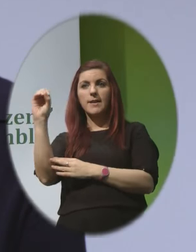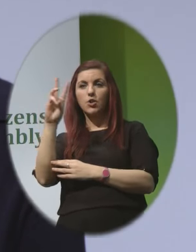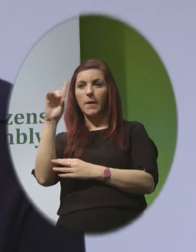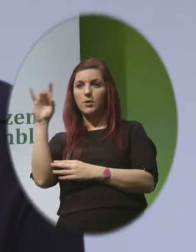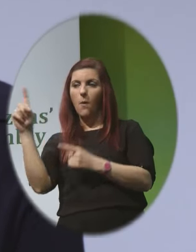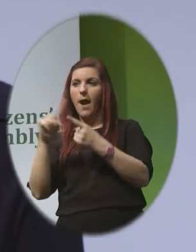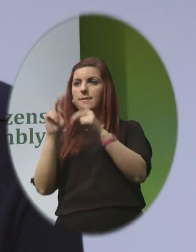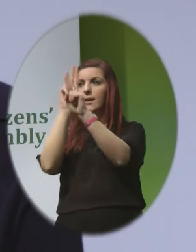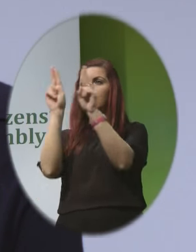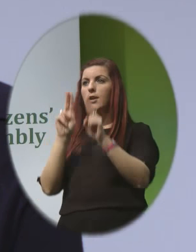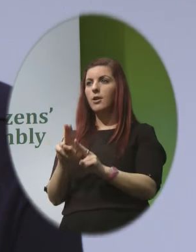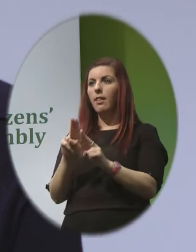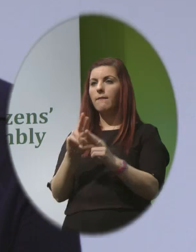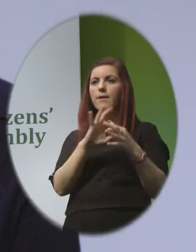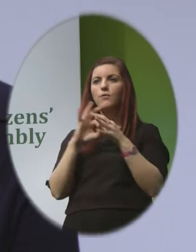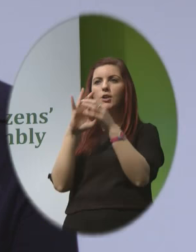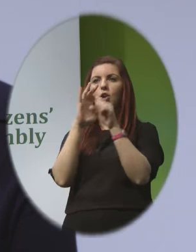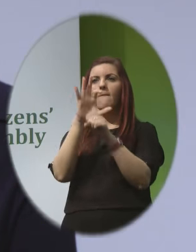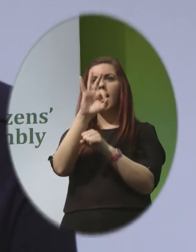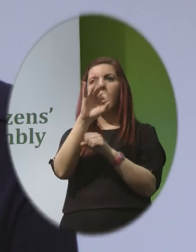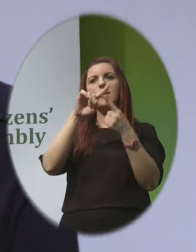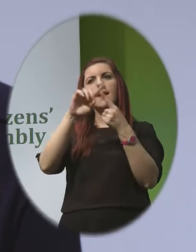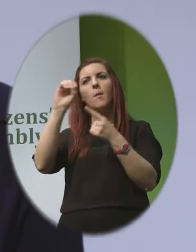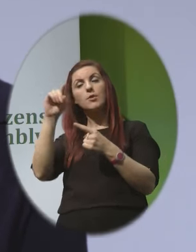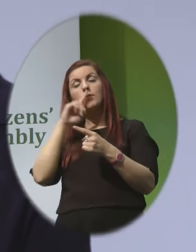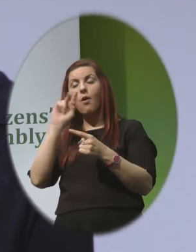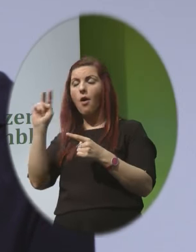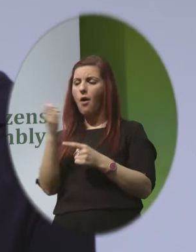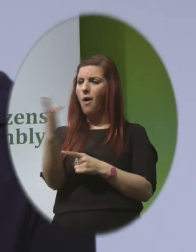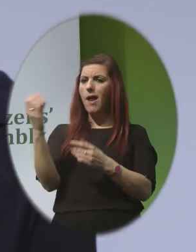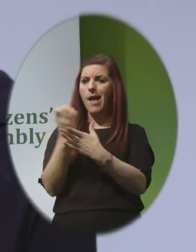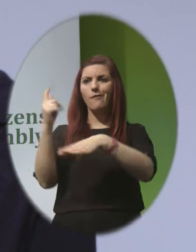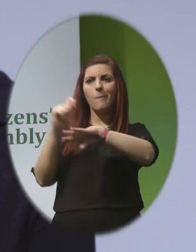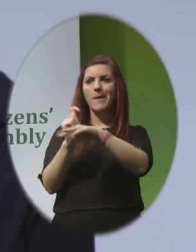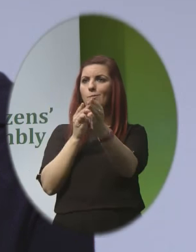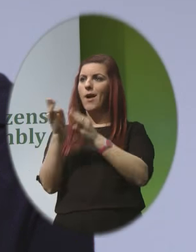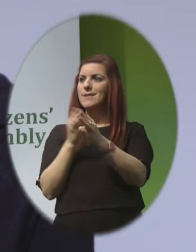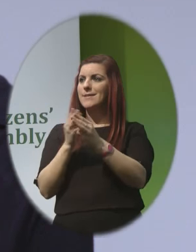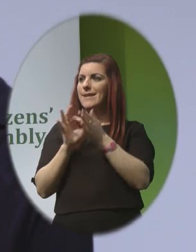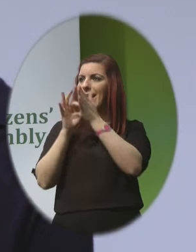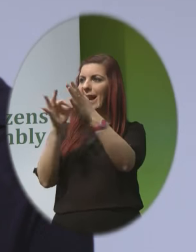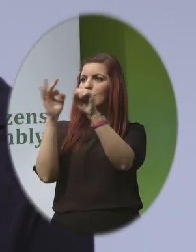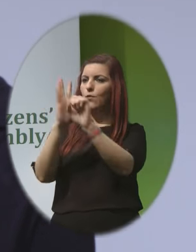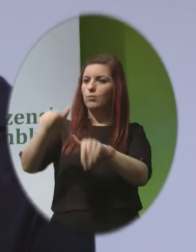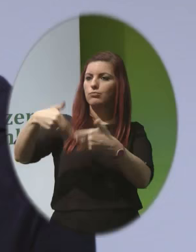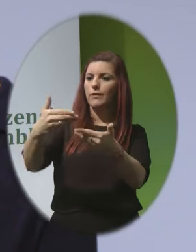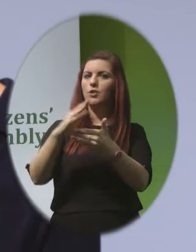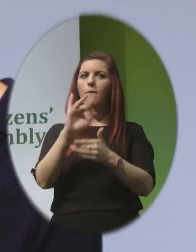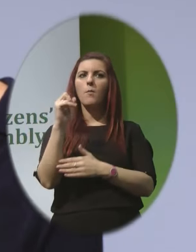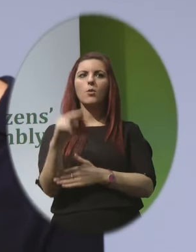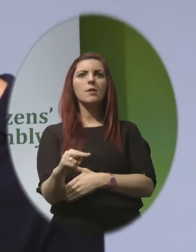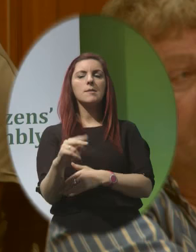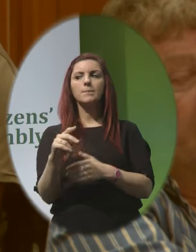Federation of Gynaecologists and Obstetricians all have best practice guidelines on abortion provision the World Health